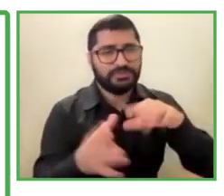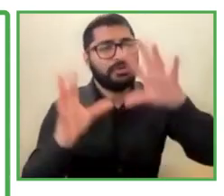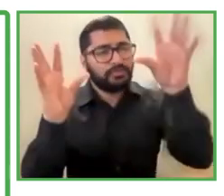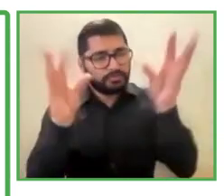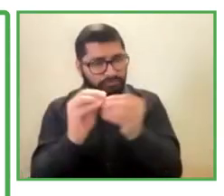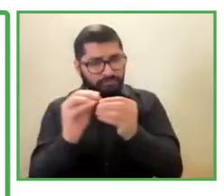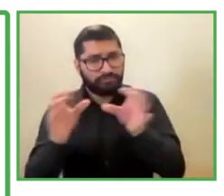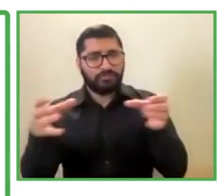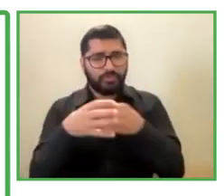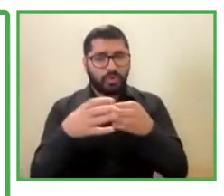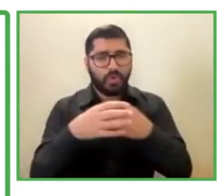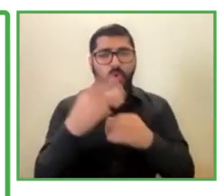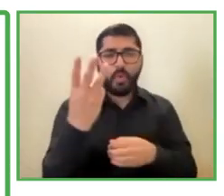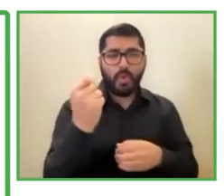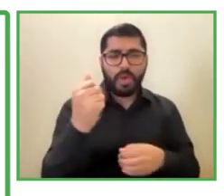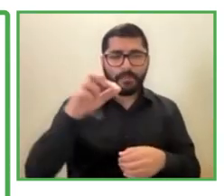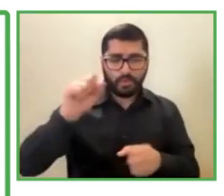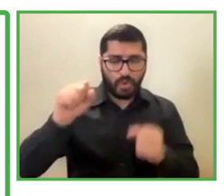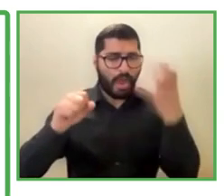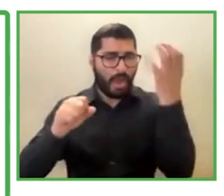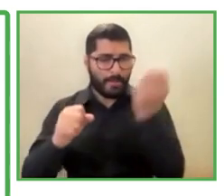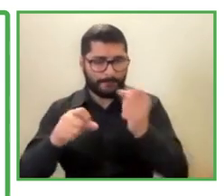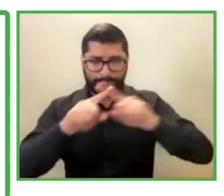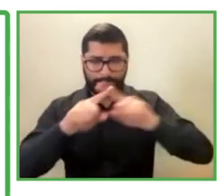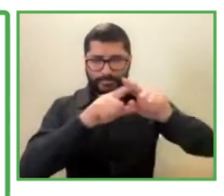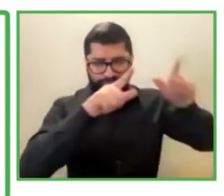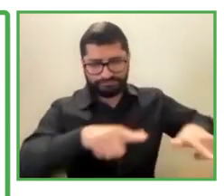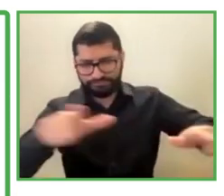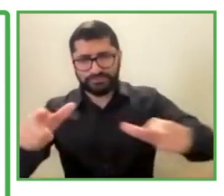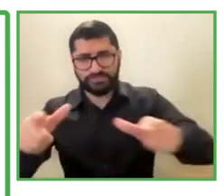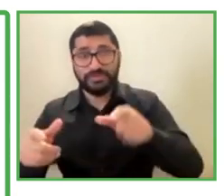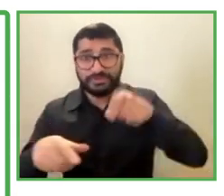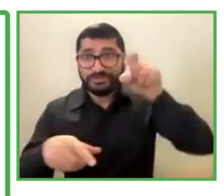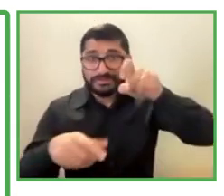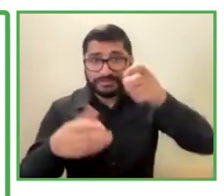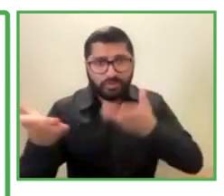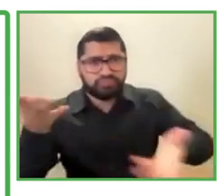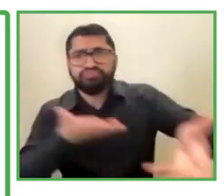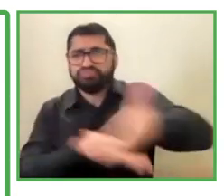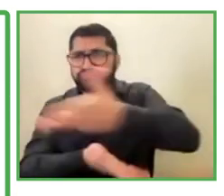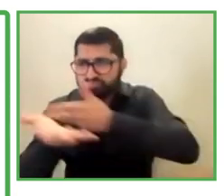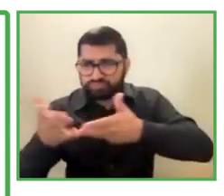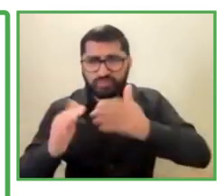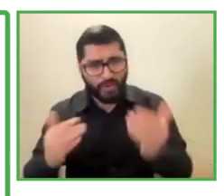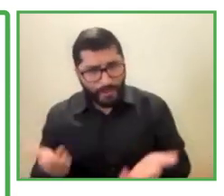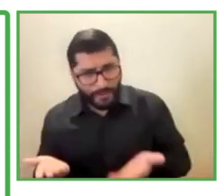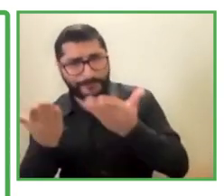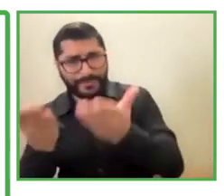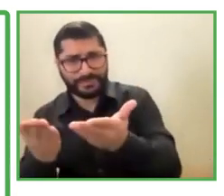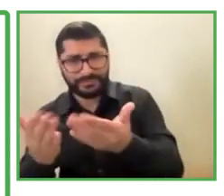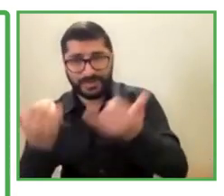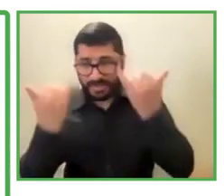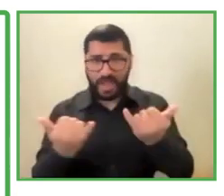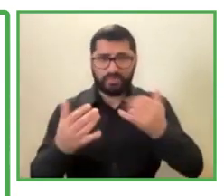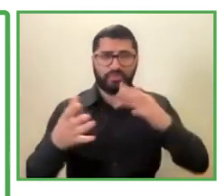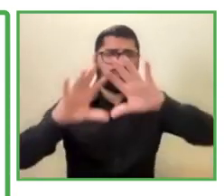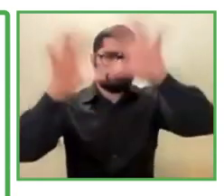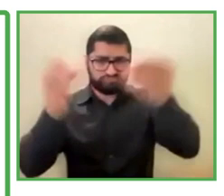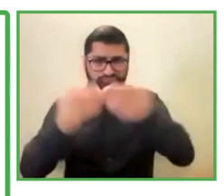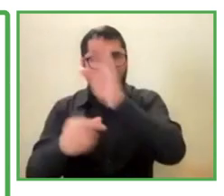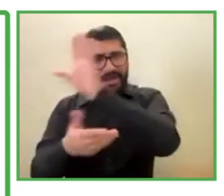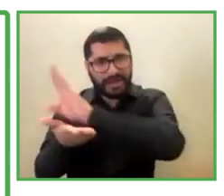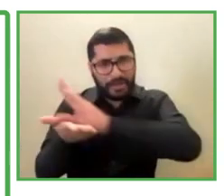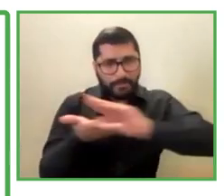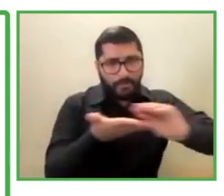as one of the solutions. And as a result, today, we are offering the digital accessibility solutions for about 10 to 15 international